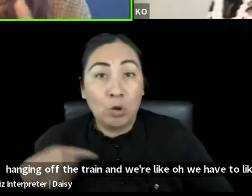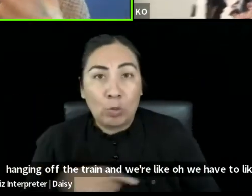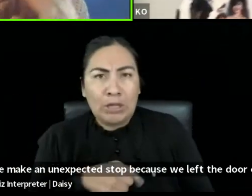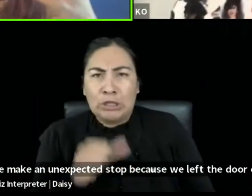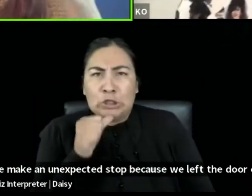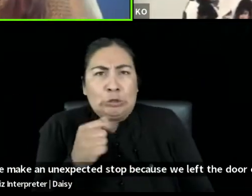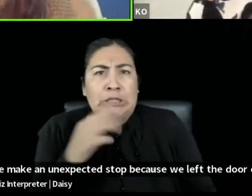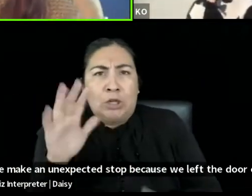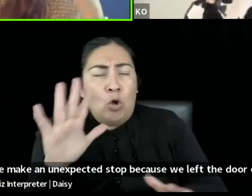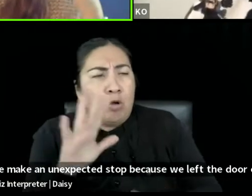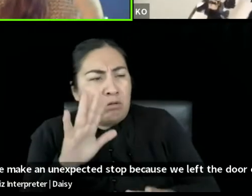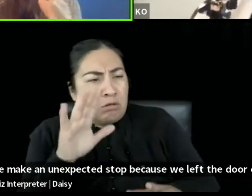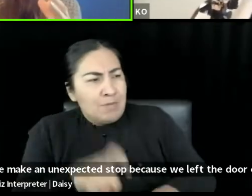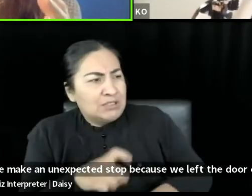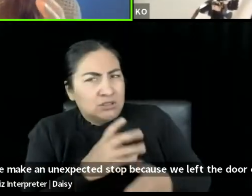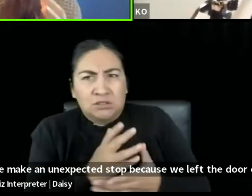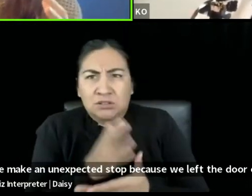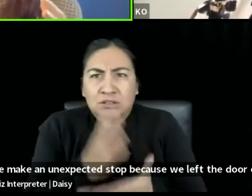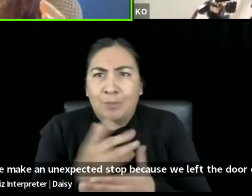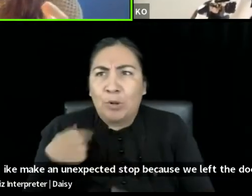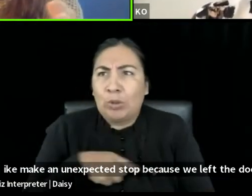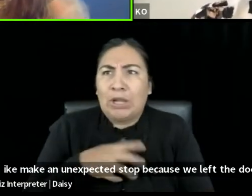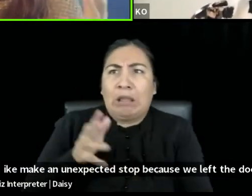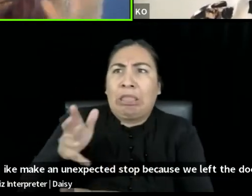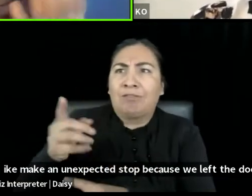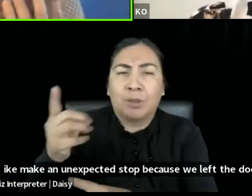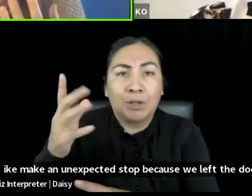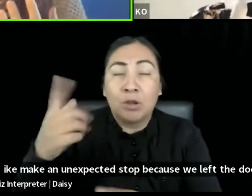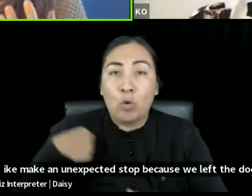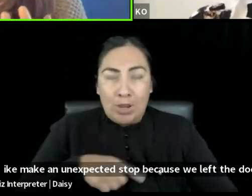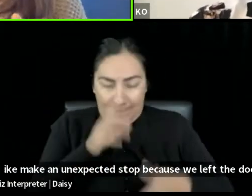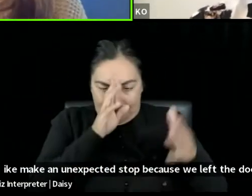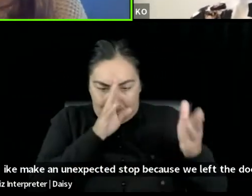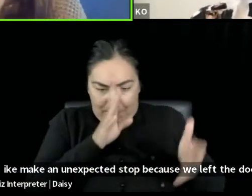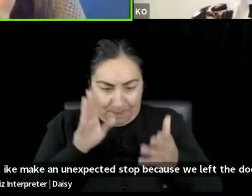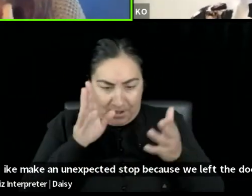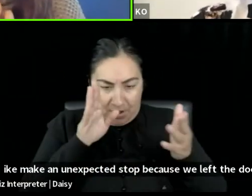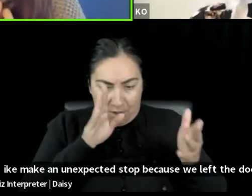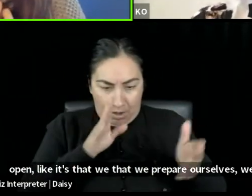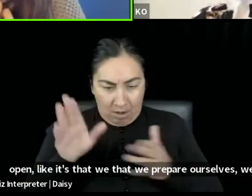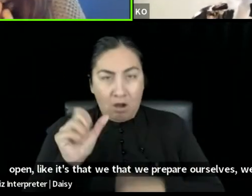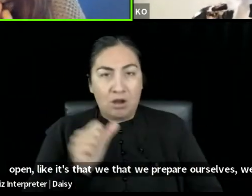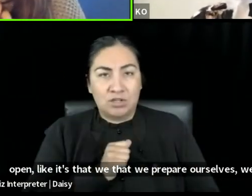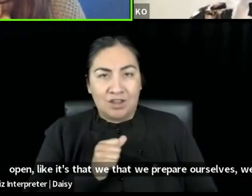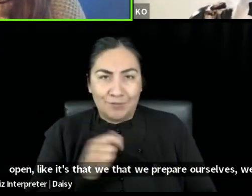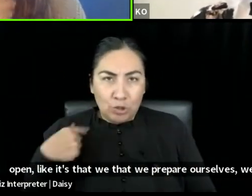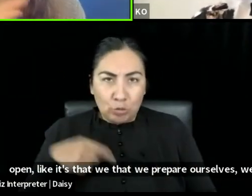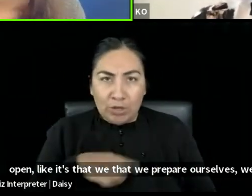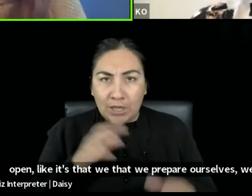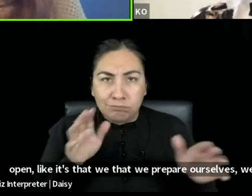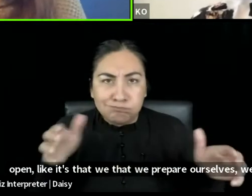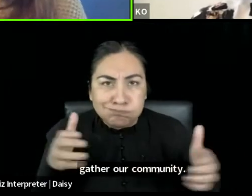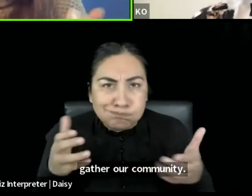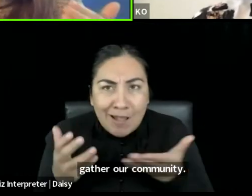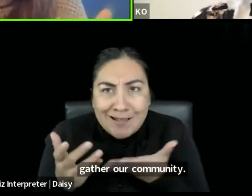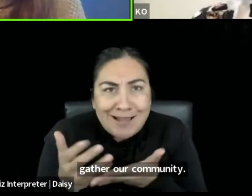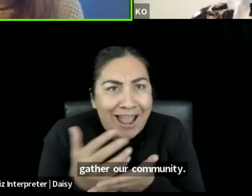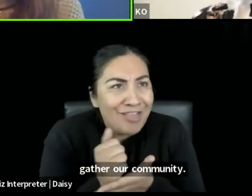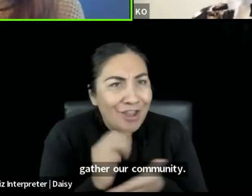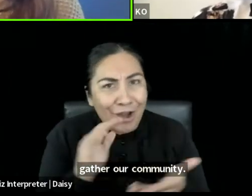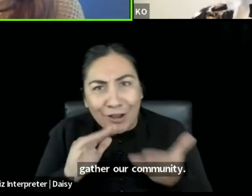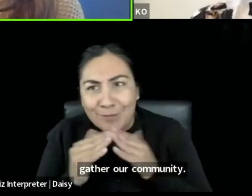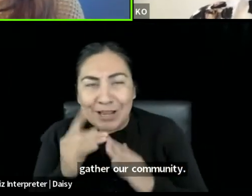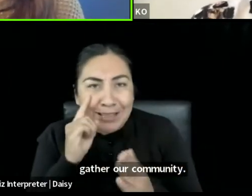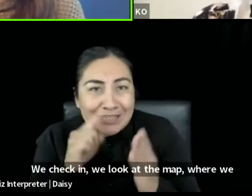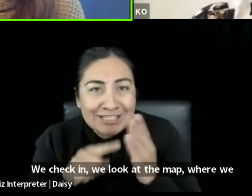open. Like it's that we, like, we prepare ourselves, we gather our community, we check in, we look at the map, where are